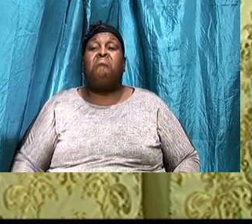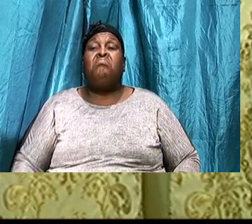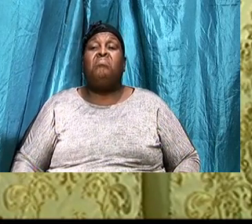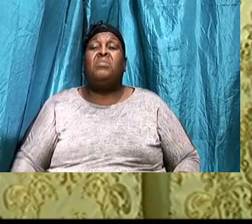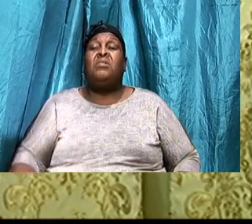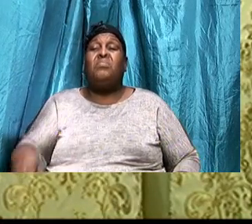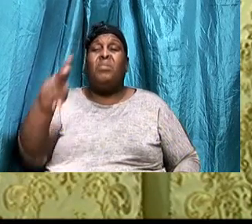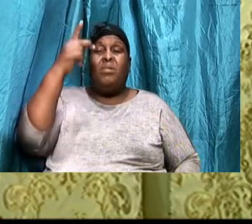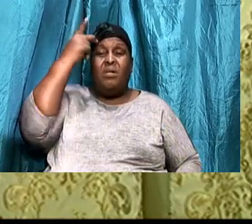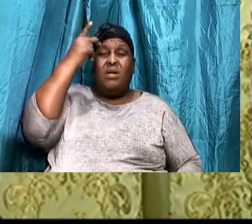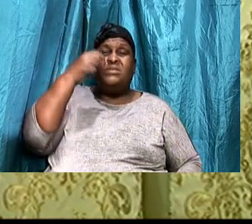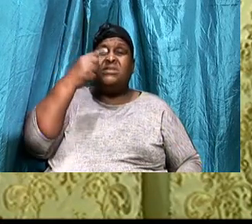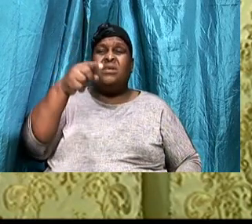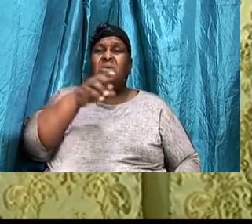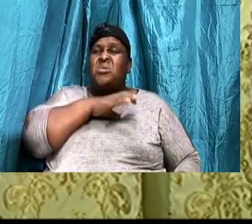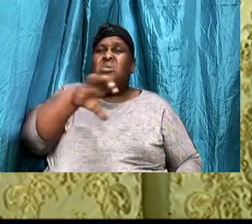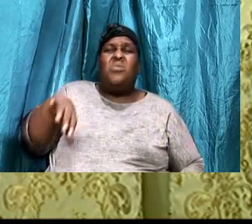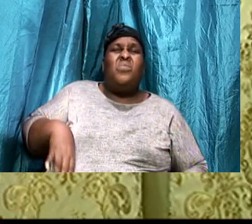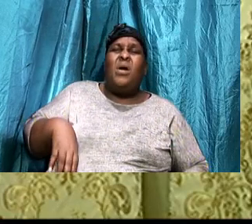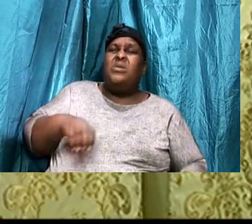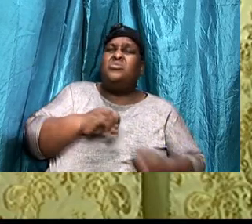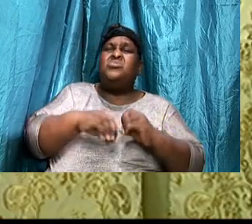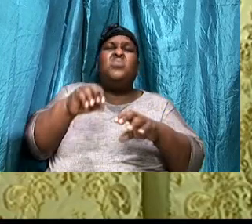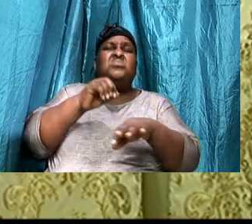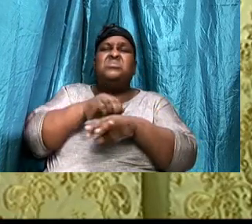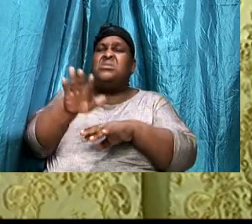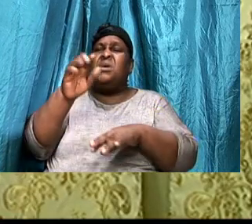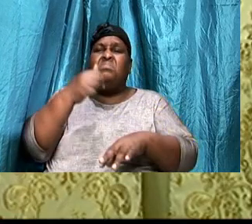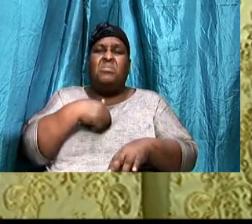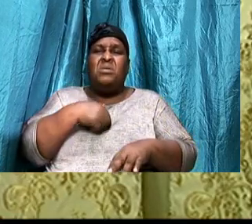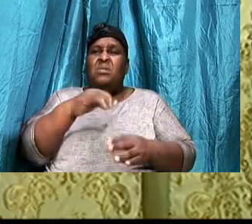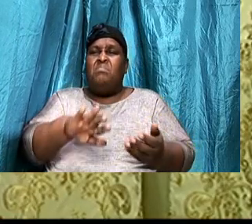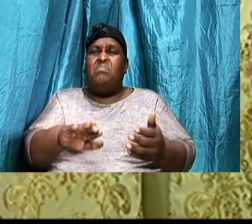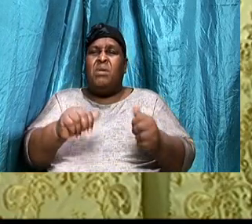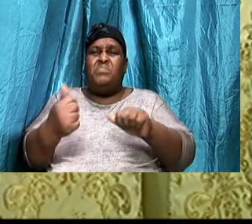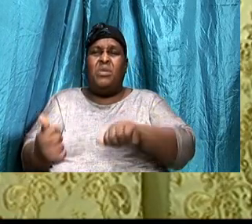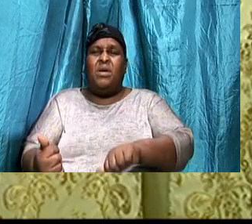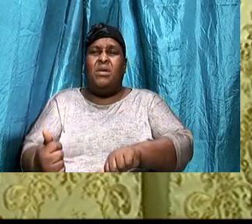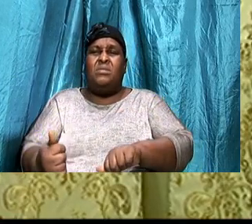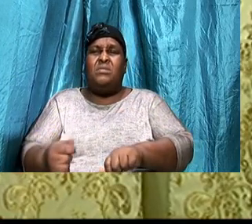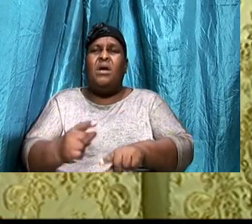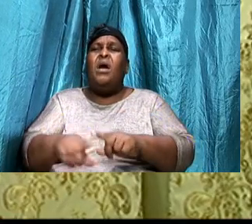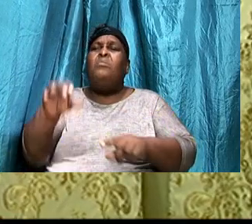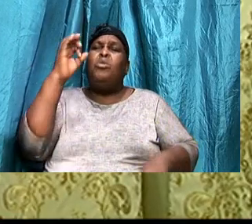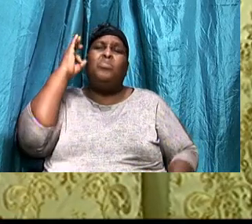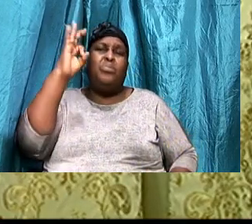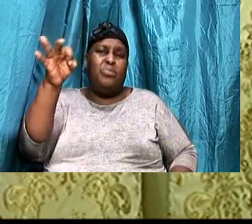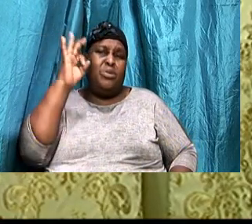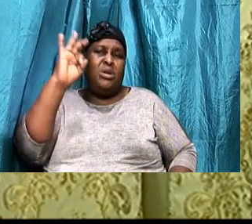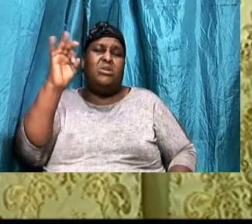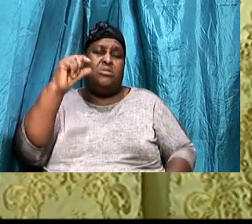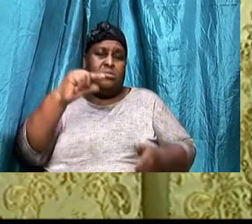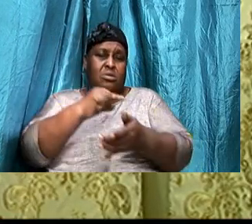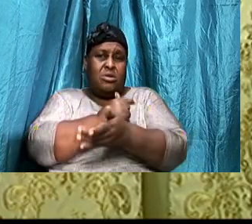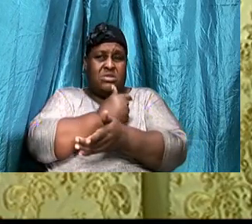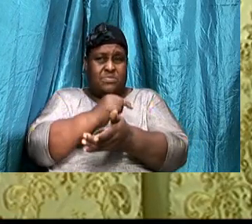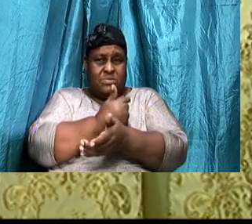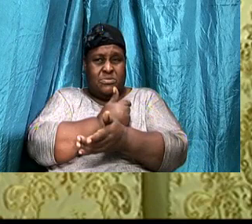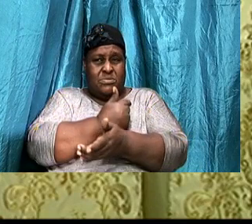For Christ, Did not send me, To baptize, But to preach, The gospel,